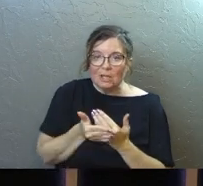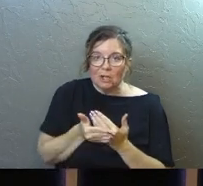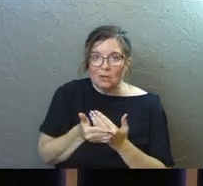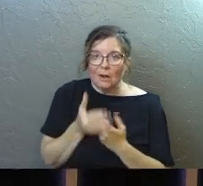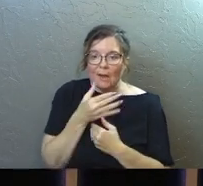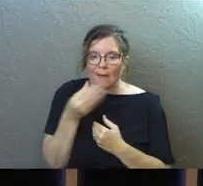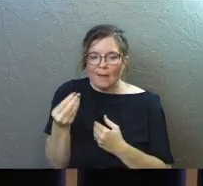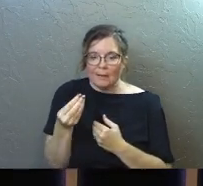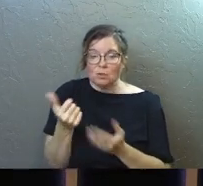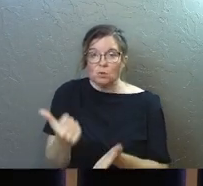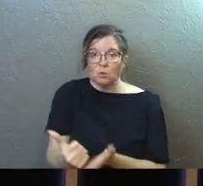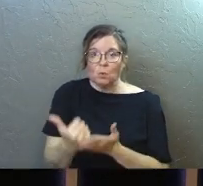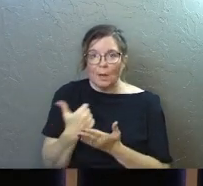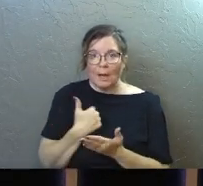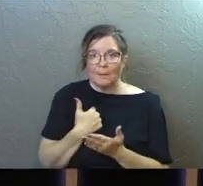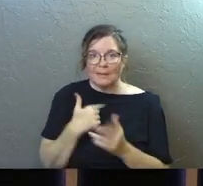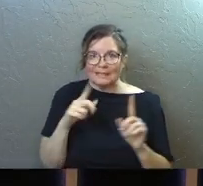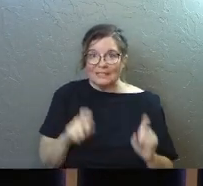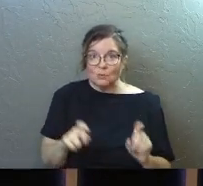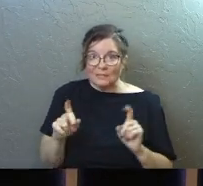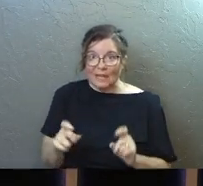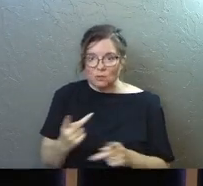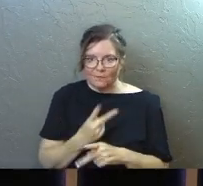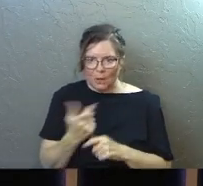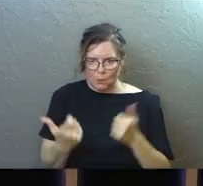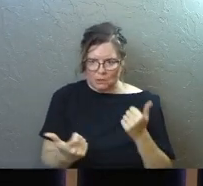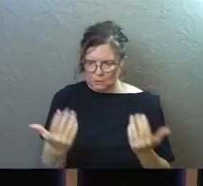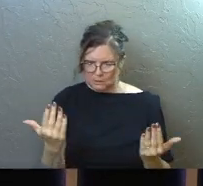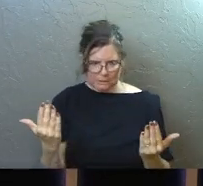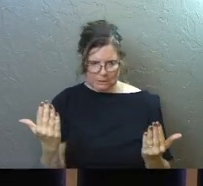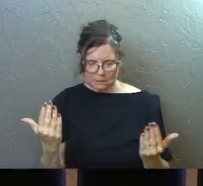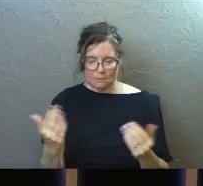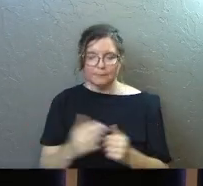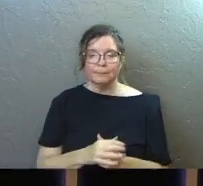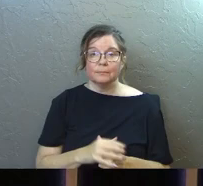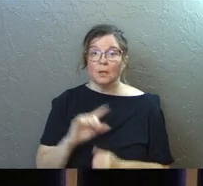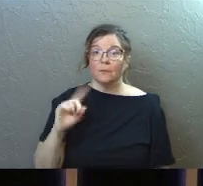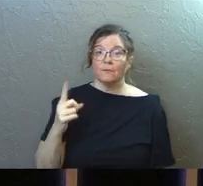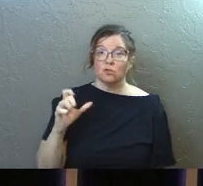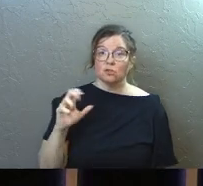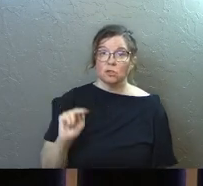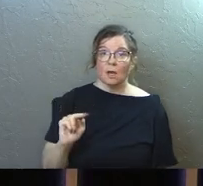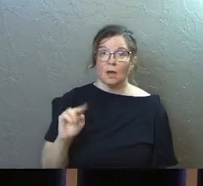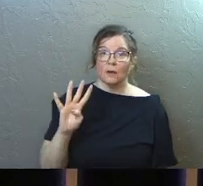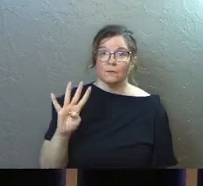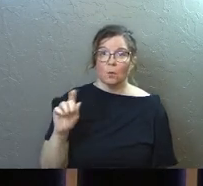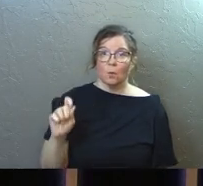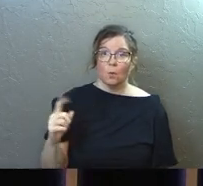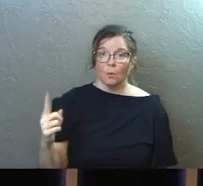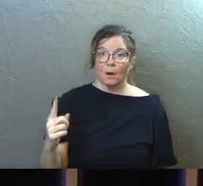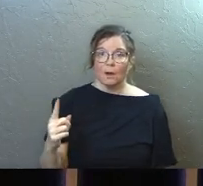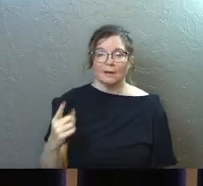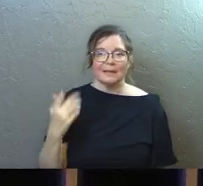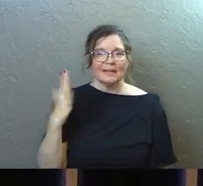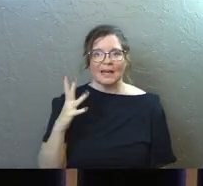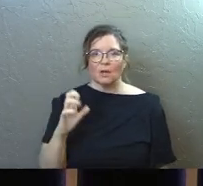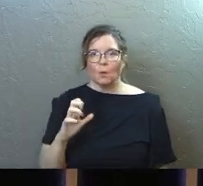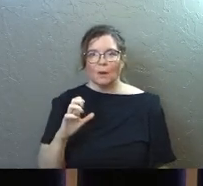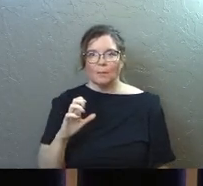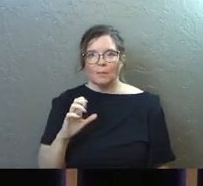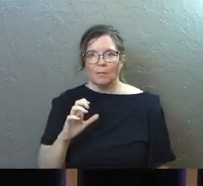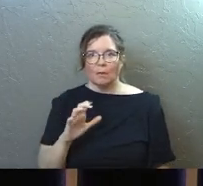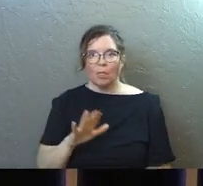and to help us test things. 1 John 4, 1 says the same thing. God does not want you to be a gullible Christian.